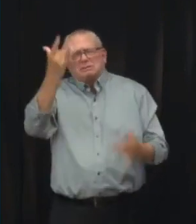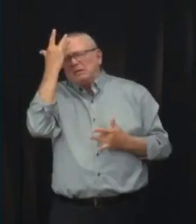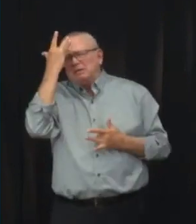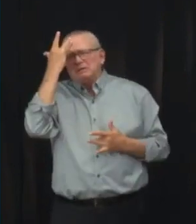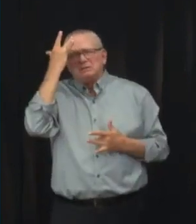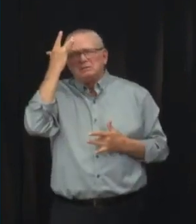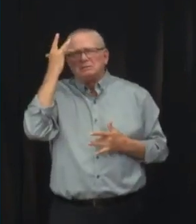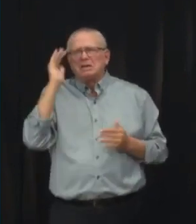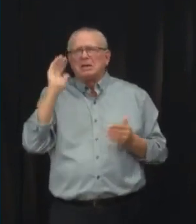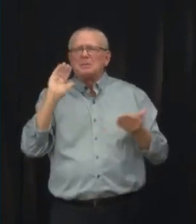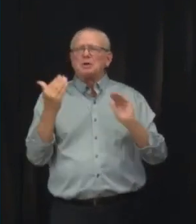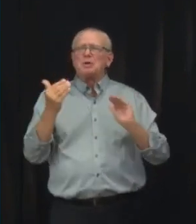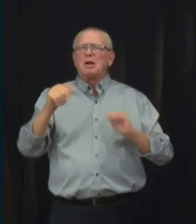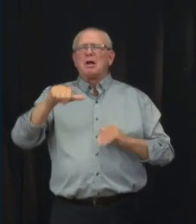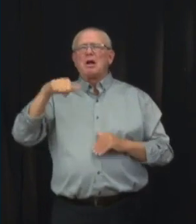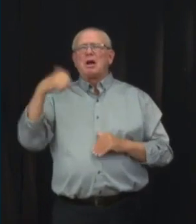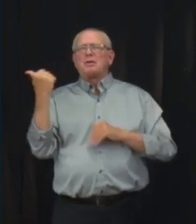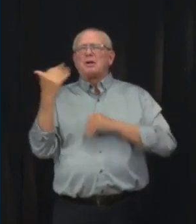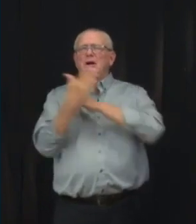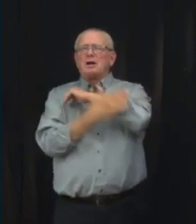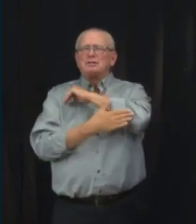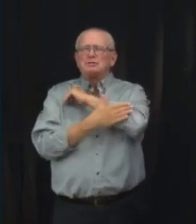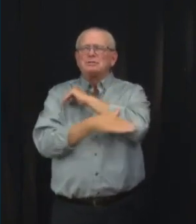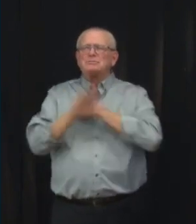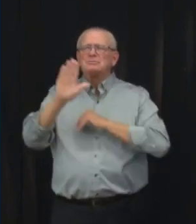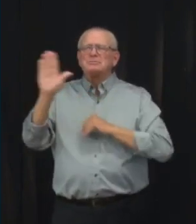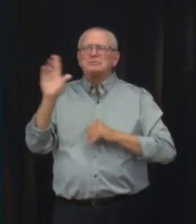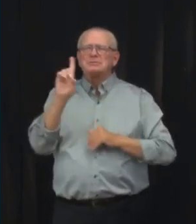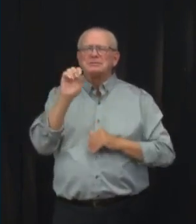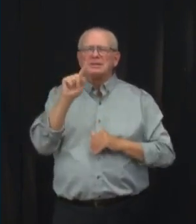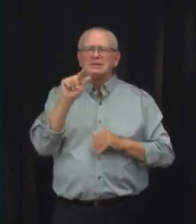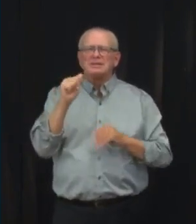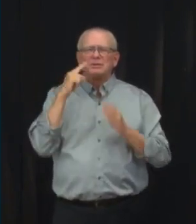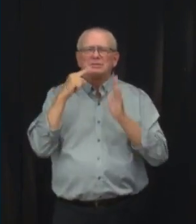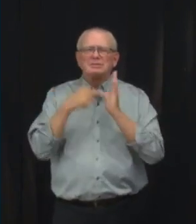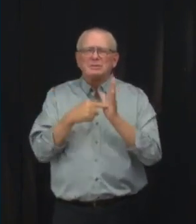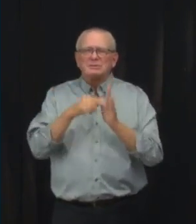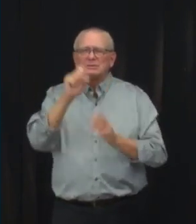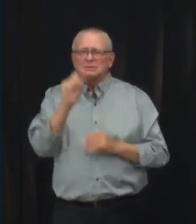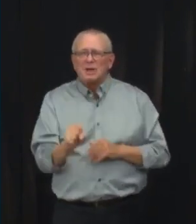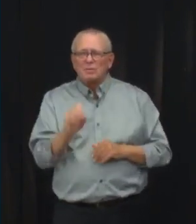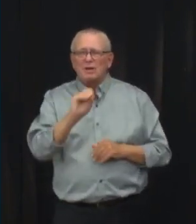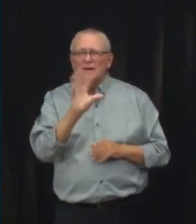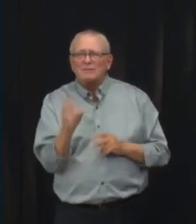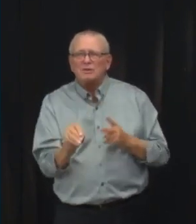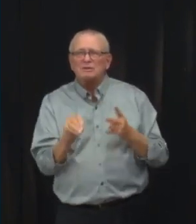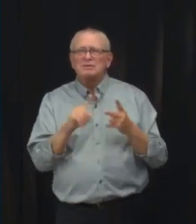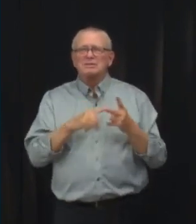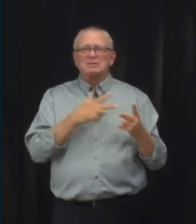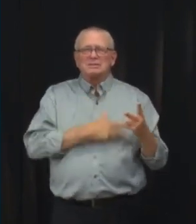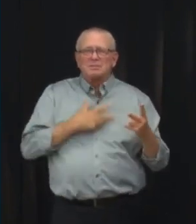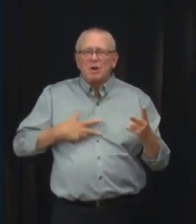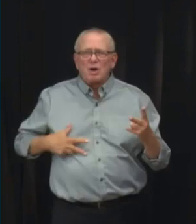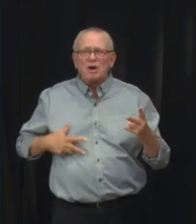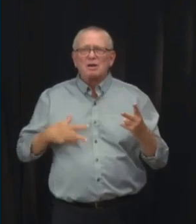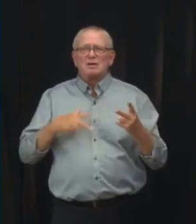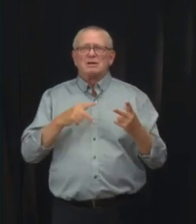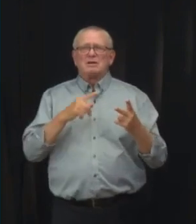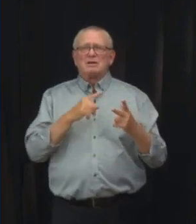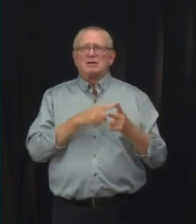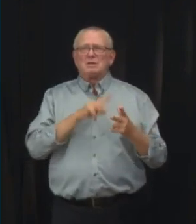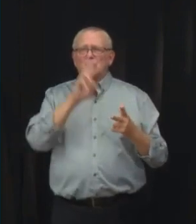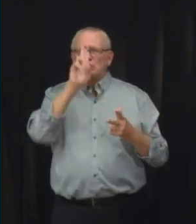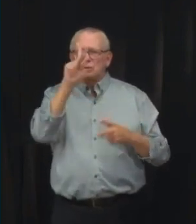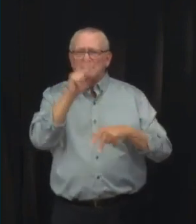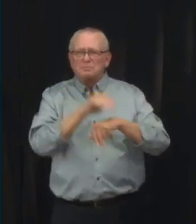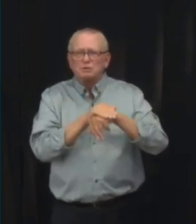the United Kingdom, Denmark, and Ontario. While this is good news, we only have to look back to the fifth wave to see